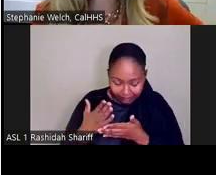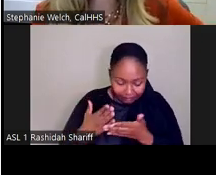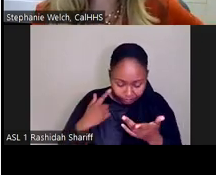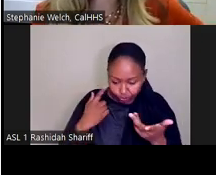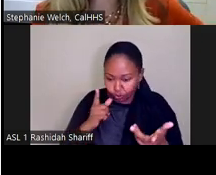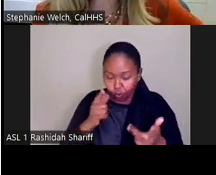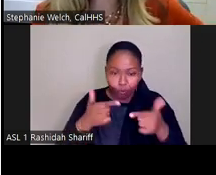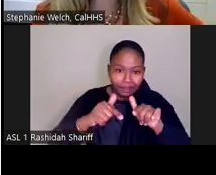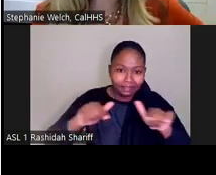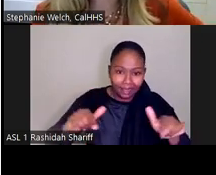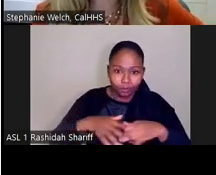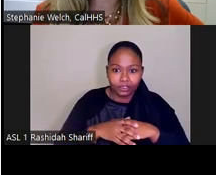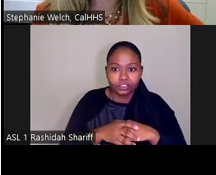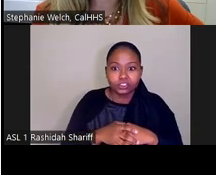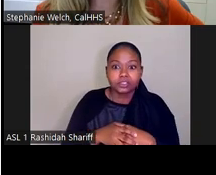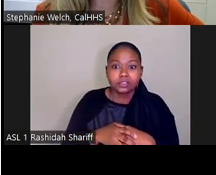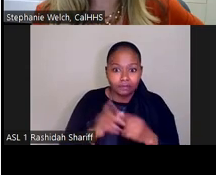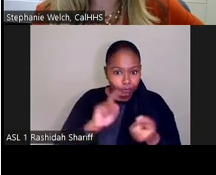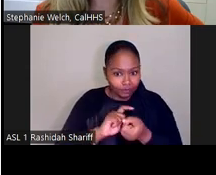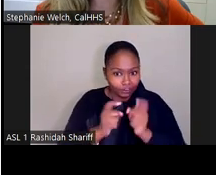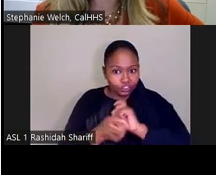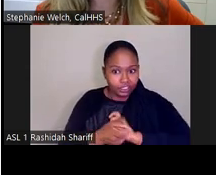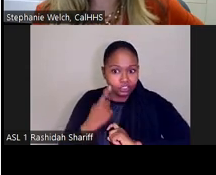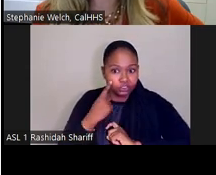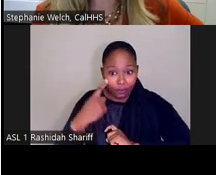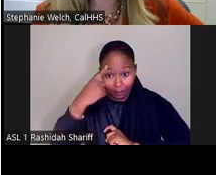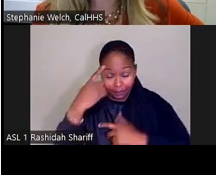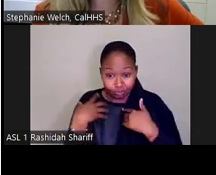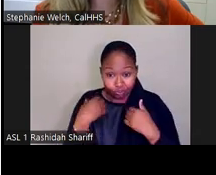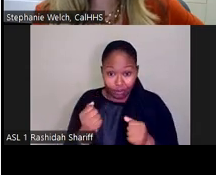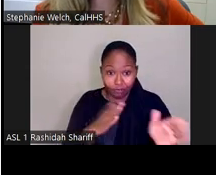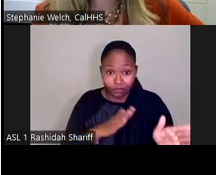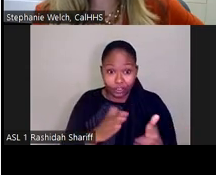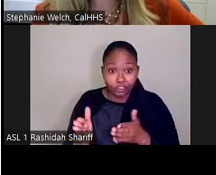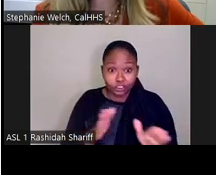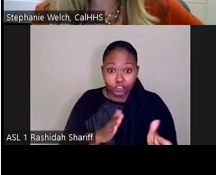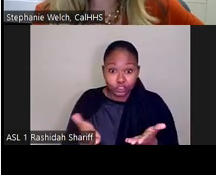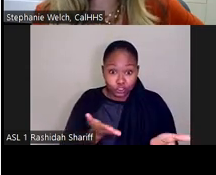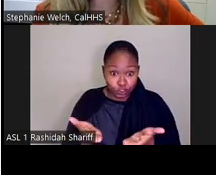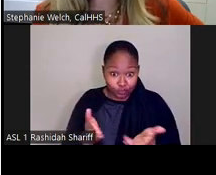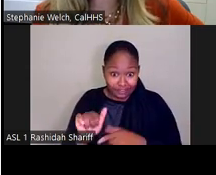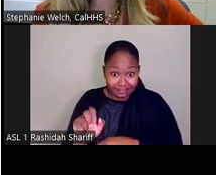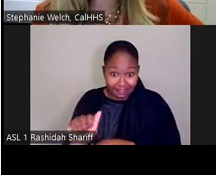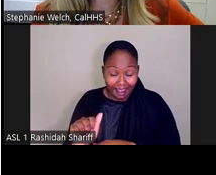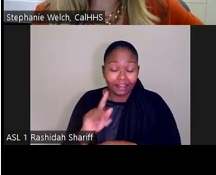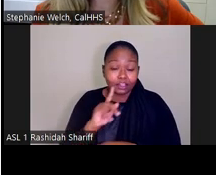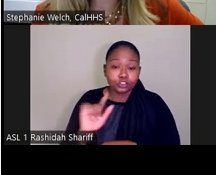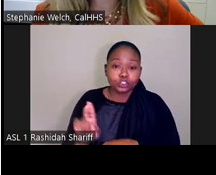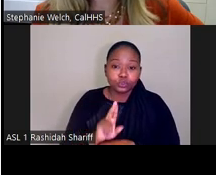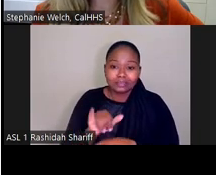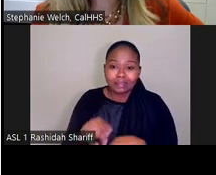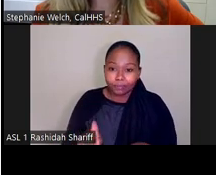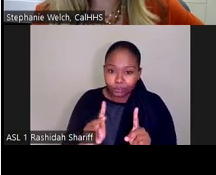in language throughout the changes, uh, to the mental health services act to use this as an opportunity to